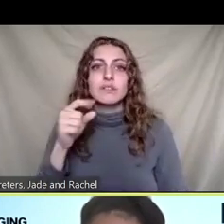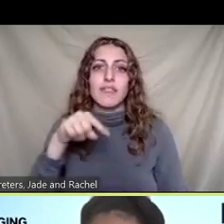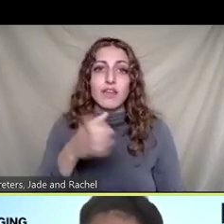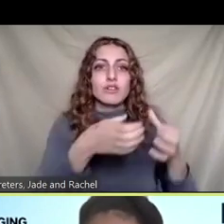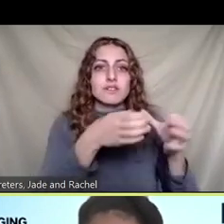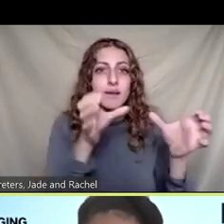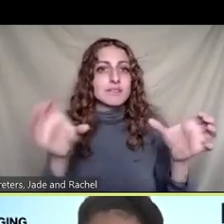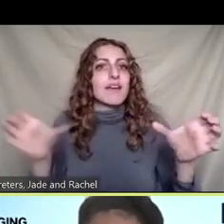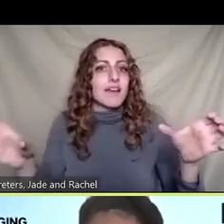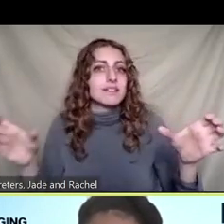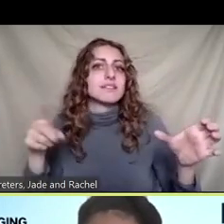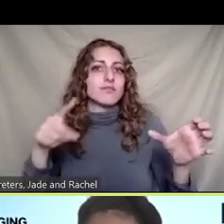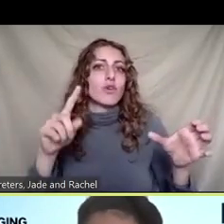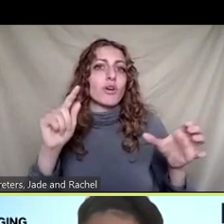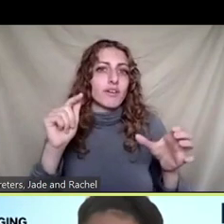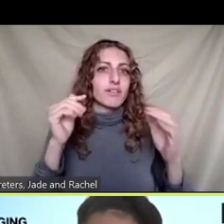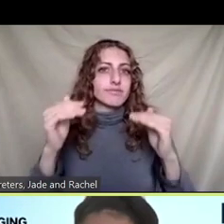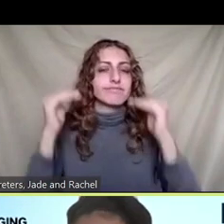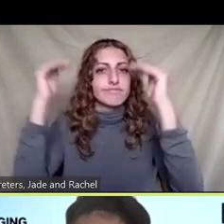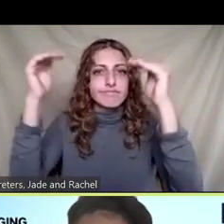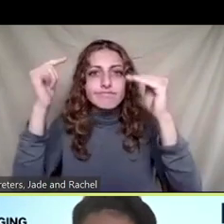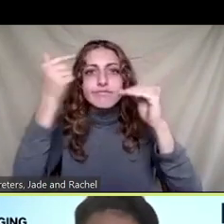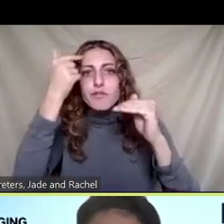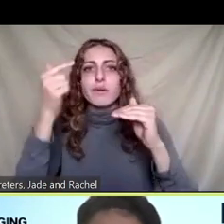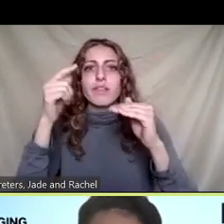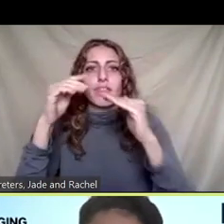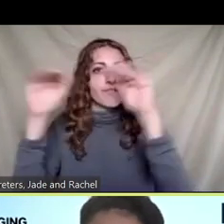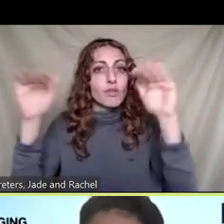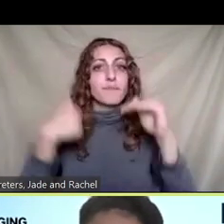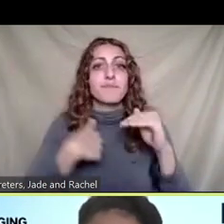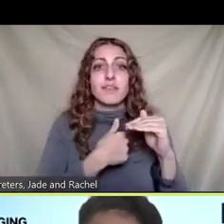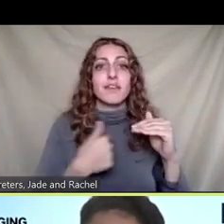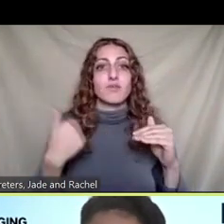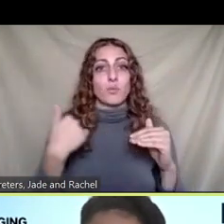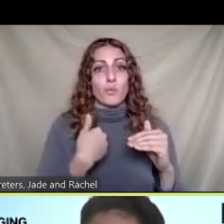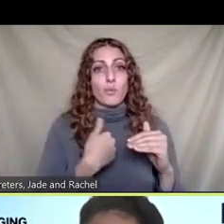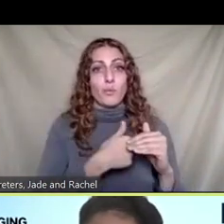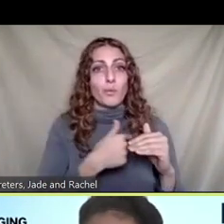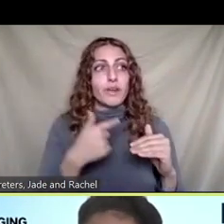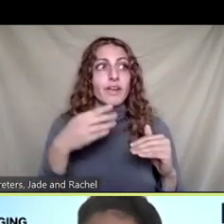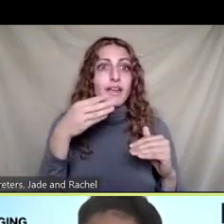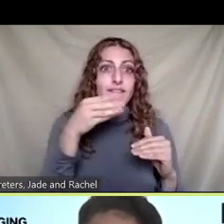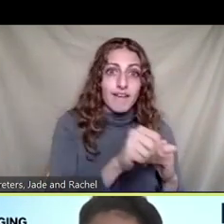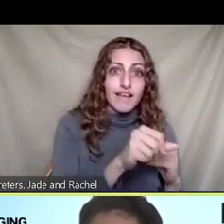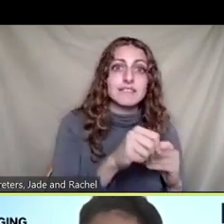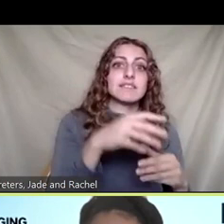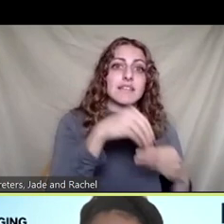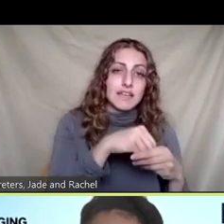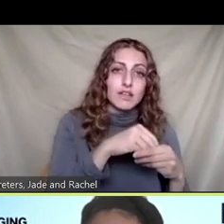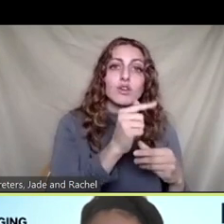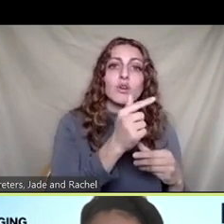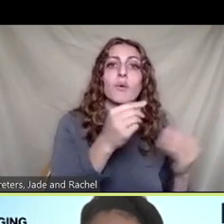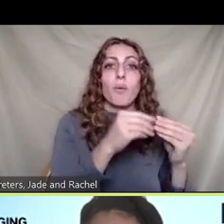start investing more in the greener and low carbon intensity or zero carbon technologies.